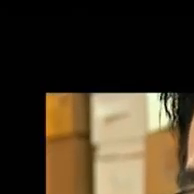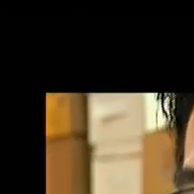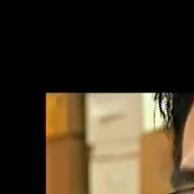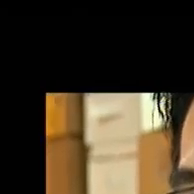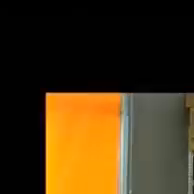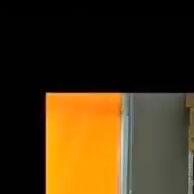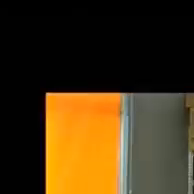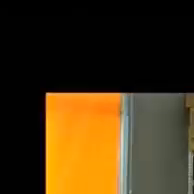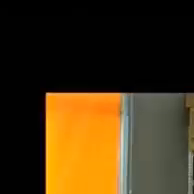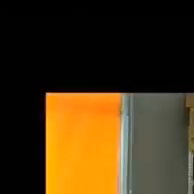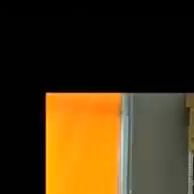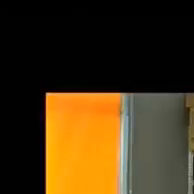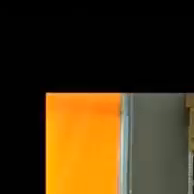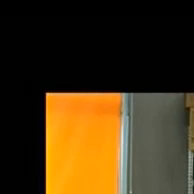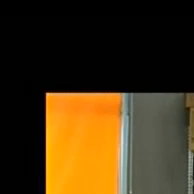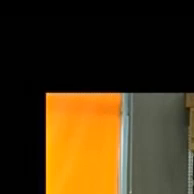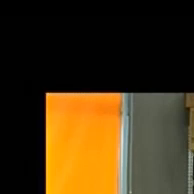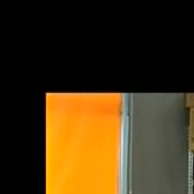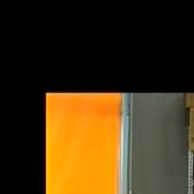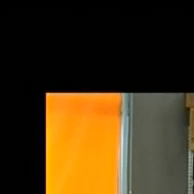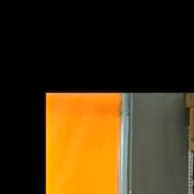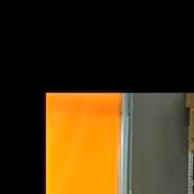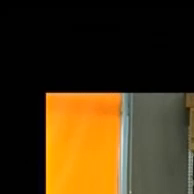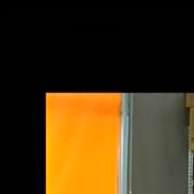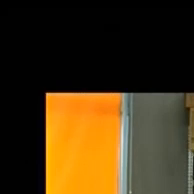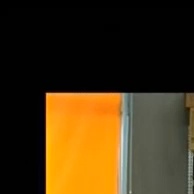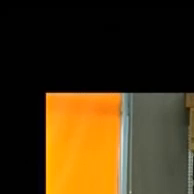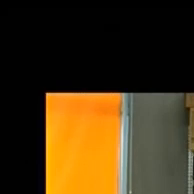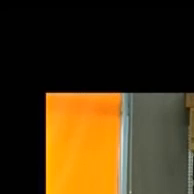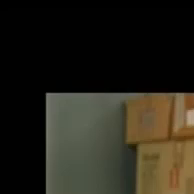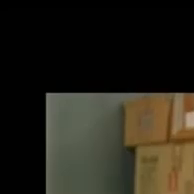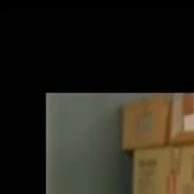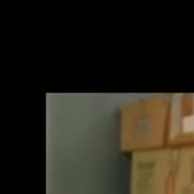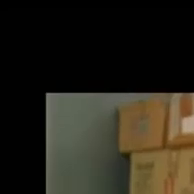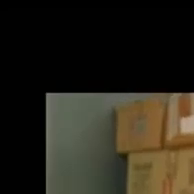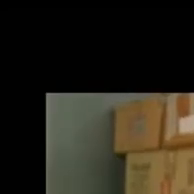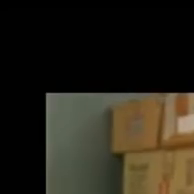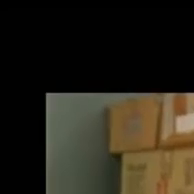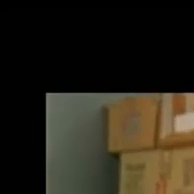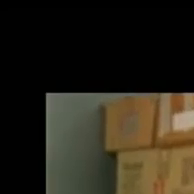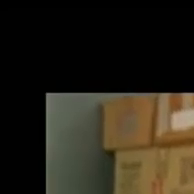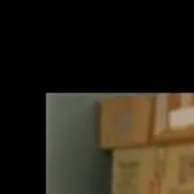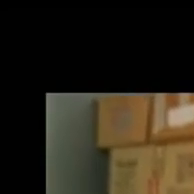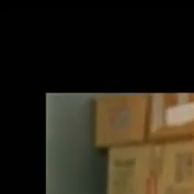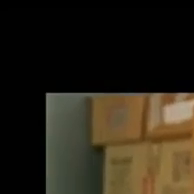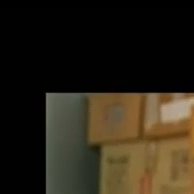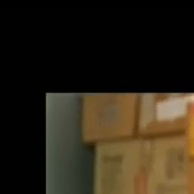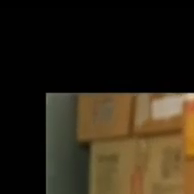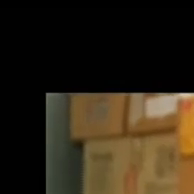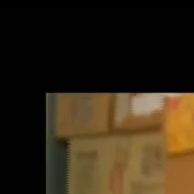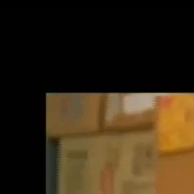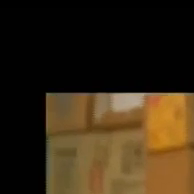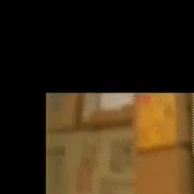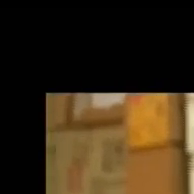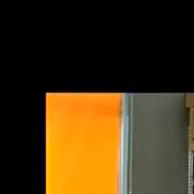So, particularly all my students had never attended school before. They don't quite have a language of their own, no